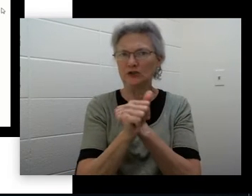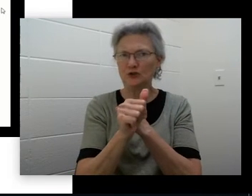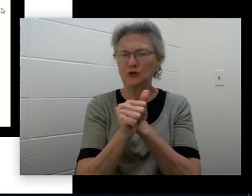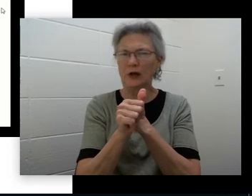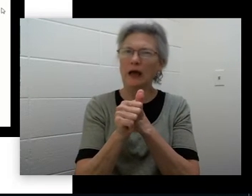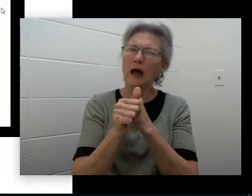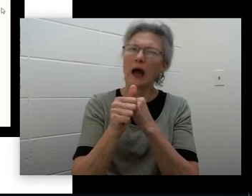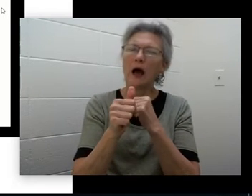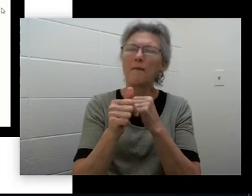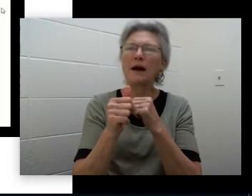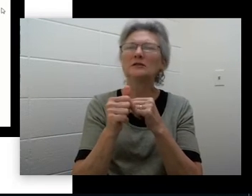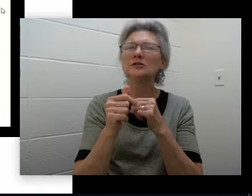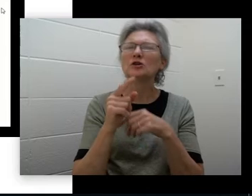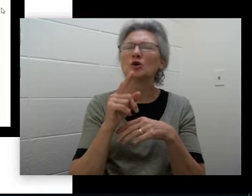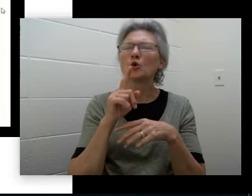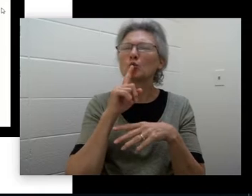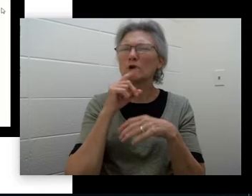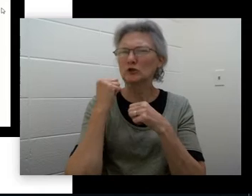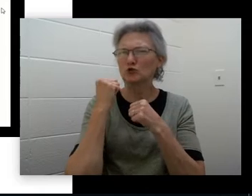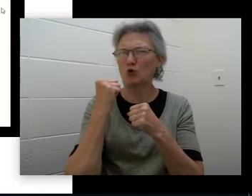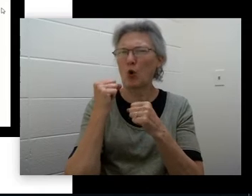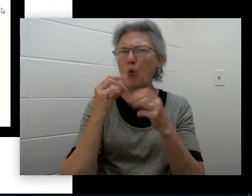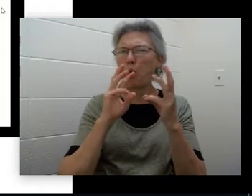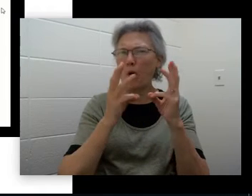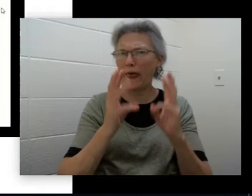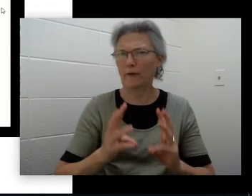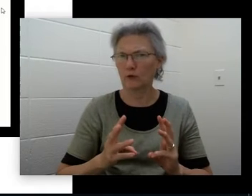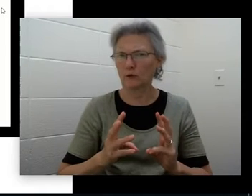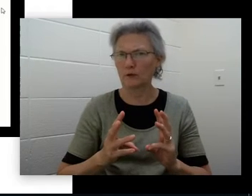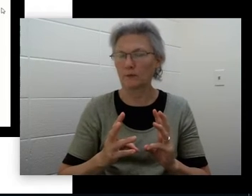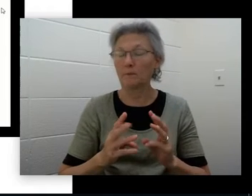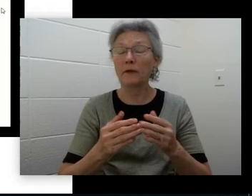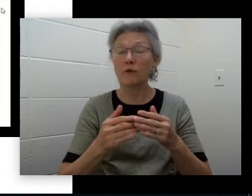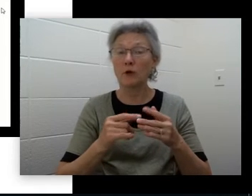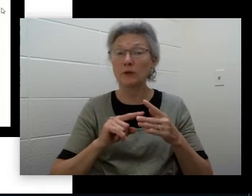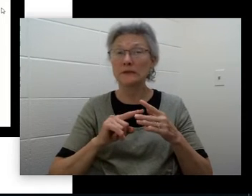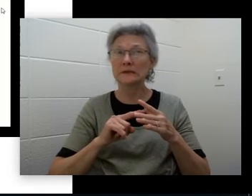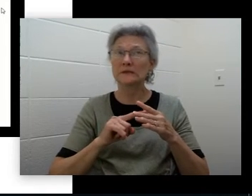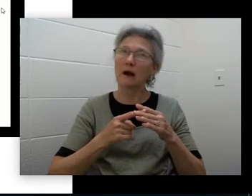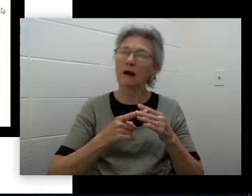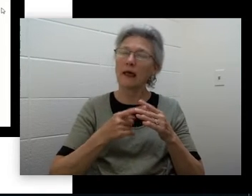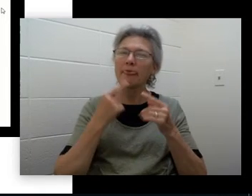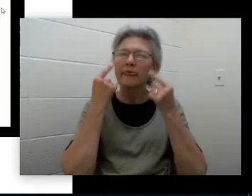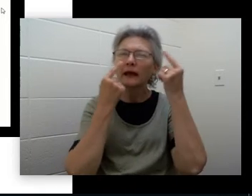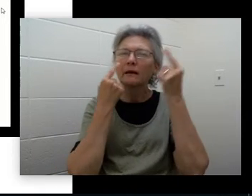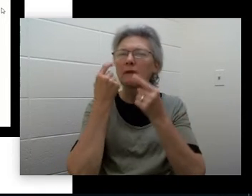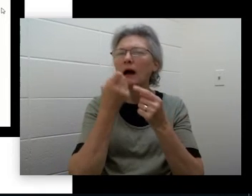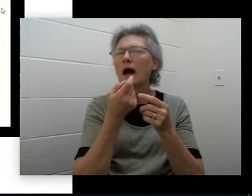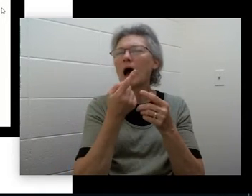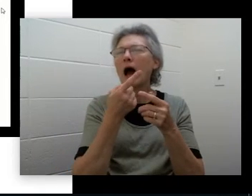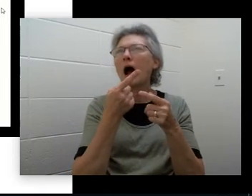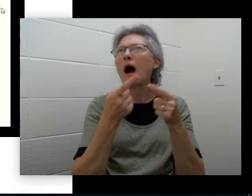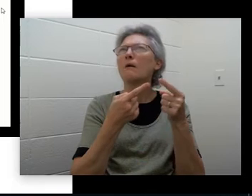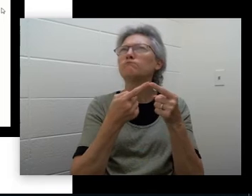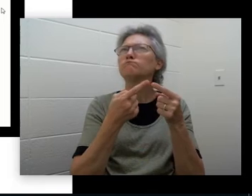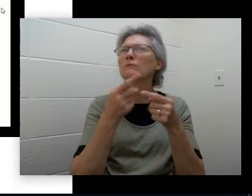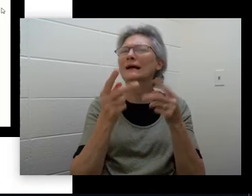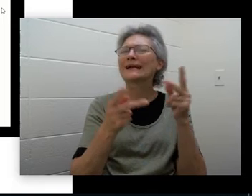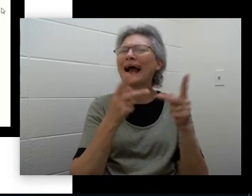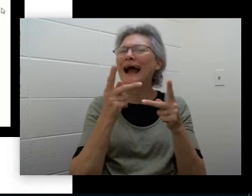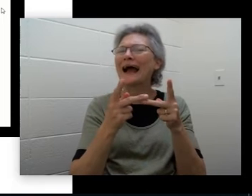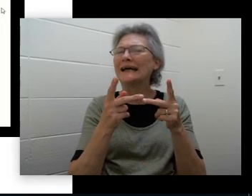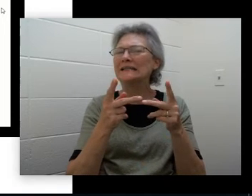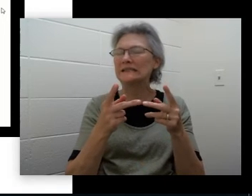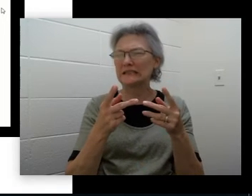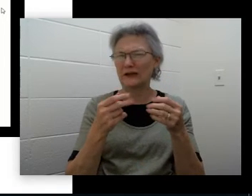We're going to talk about severe weather. And before I get started, I want you to stop and think for a few minutes about what kinds of severe weather